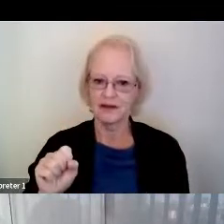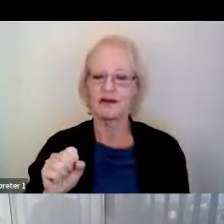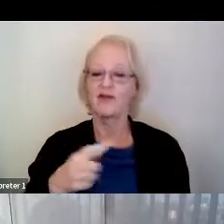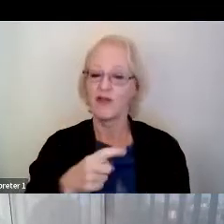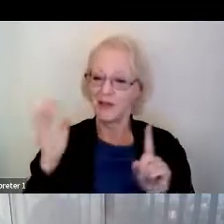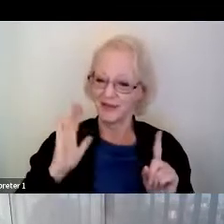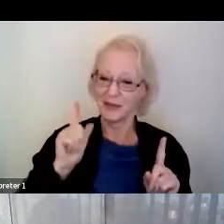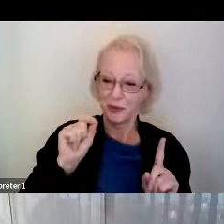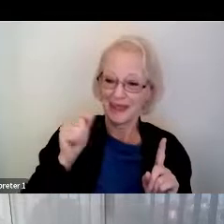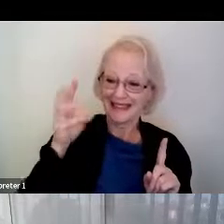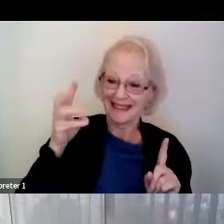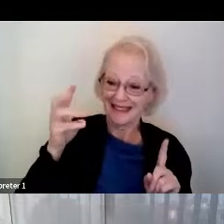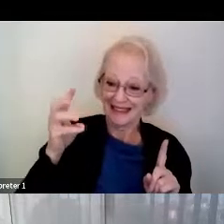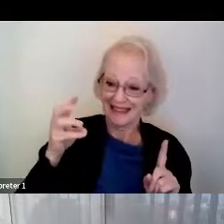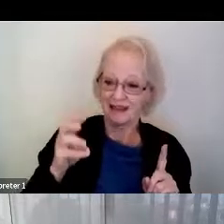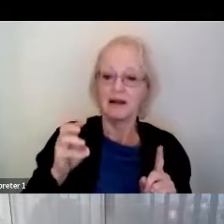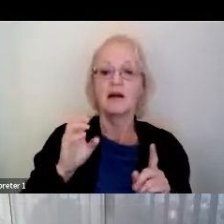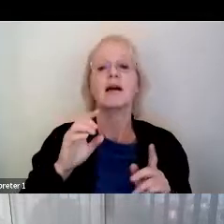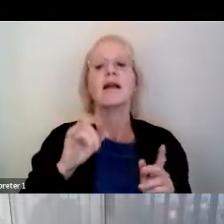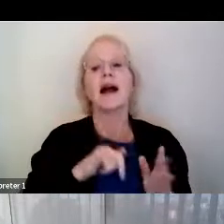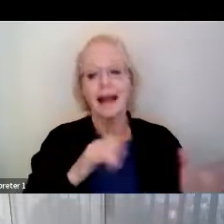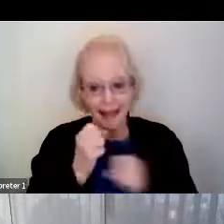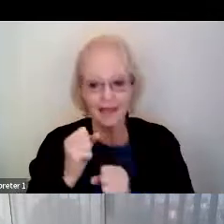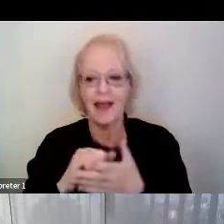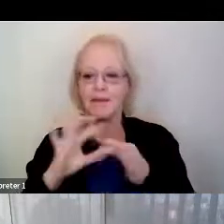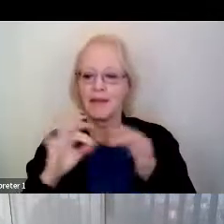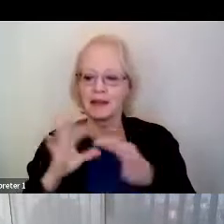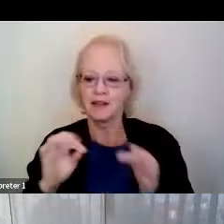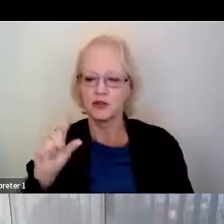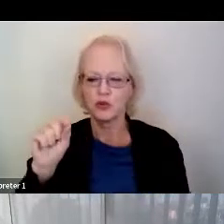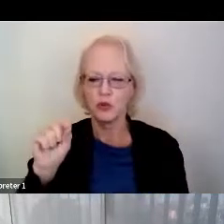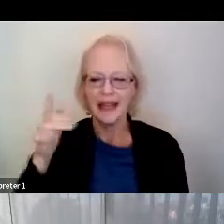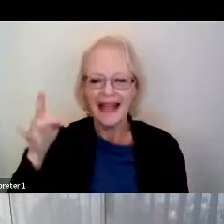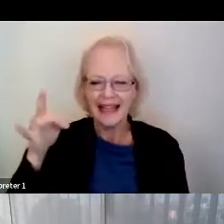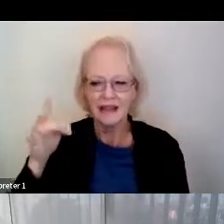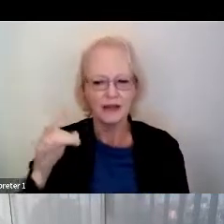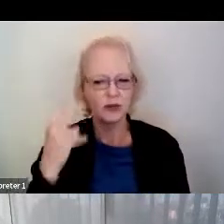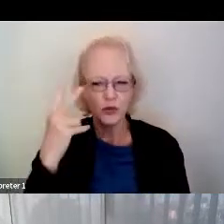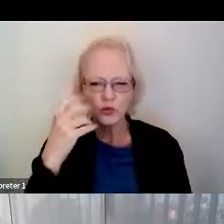It was somewhere in August of 2018, two whole years after.